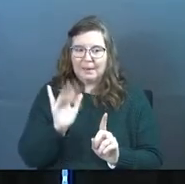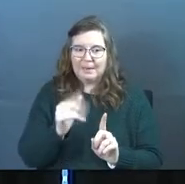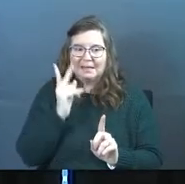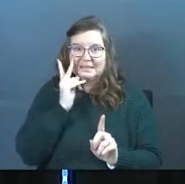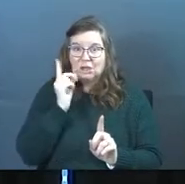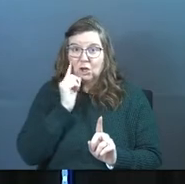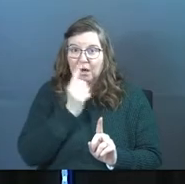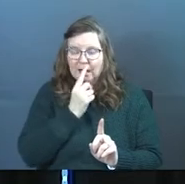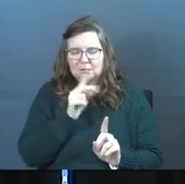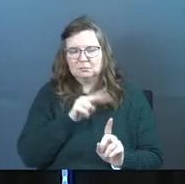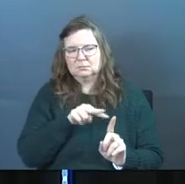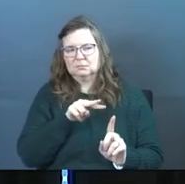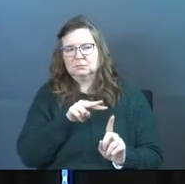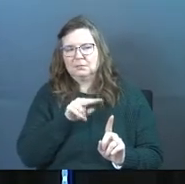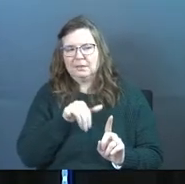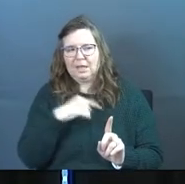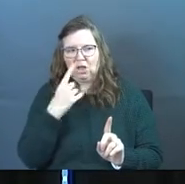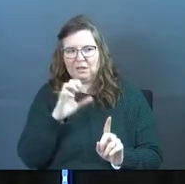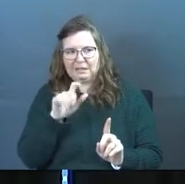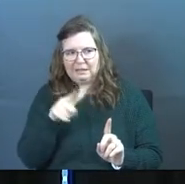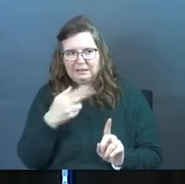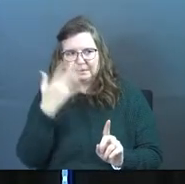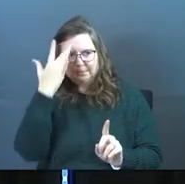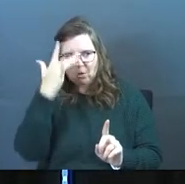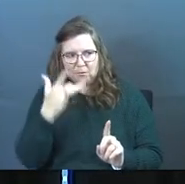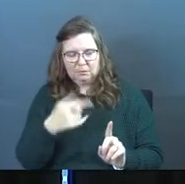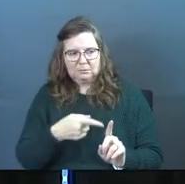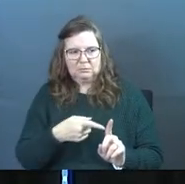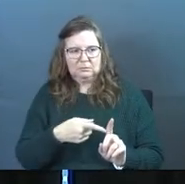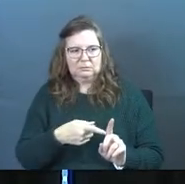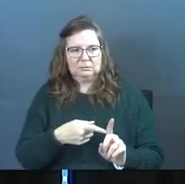by seeing her eyes, she's like, that looks like Elizabeth Smart.